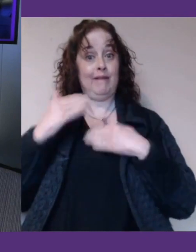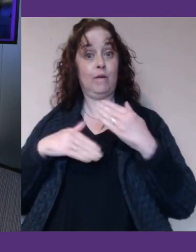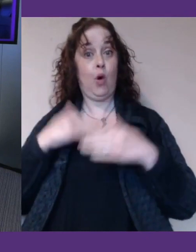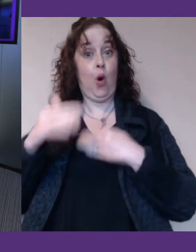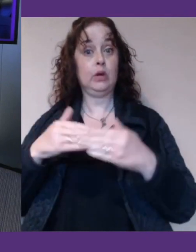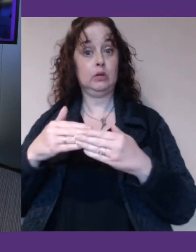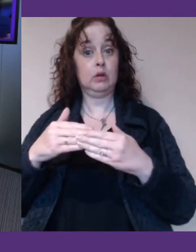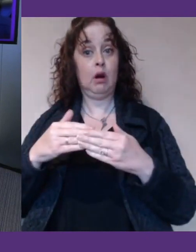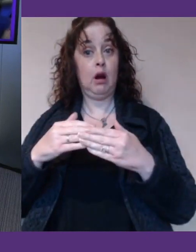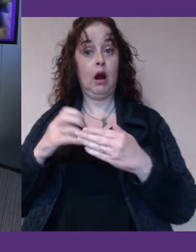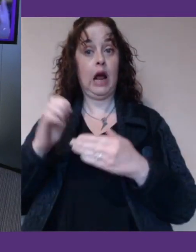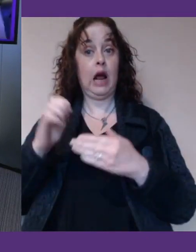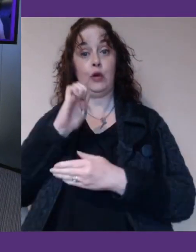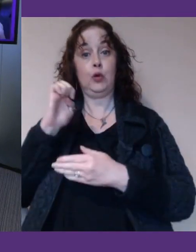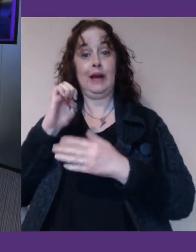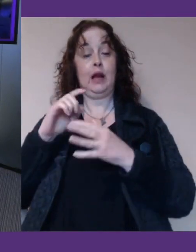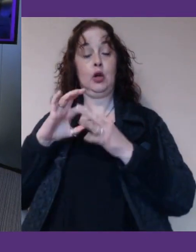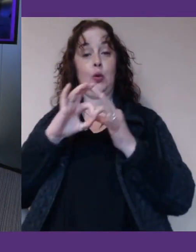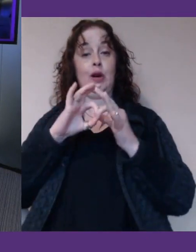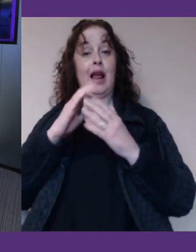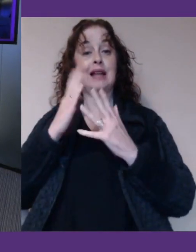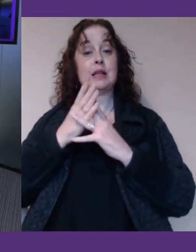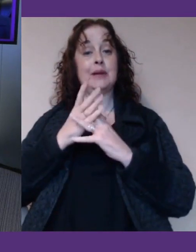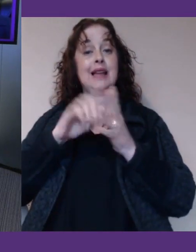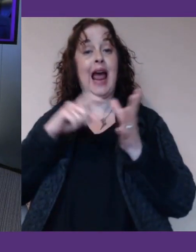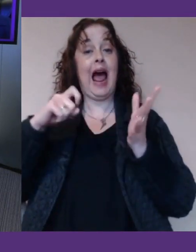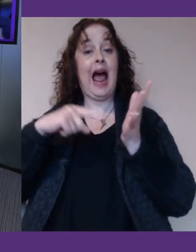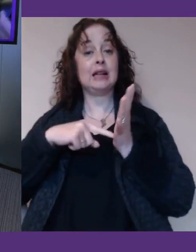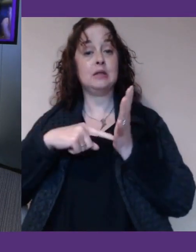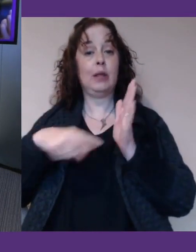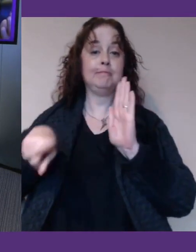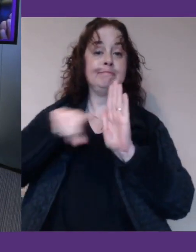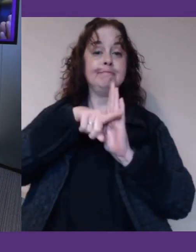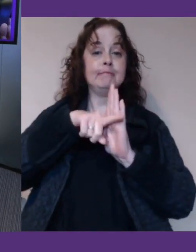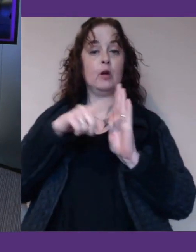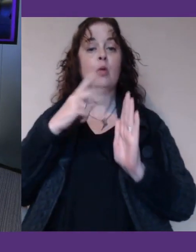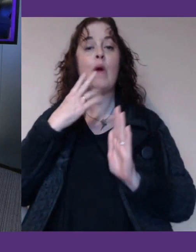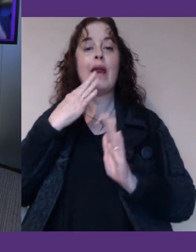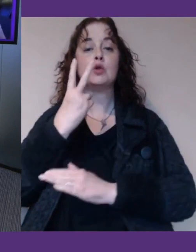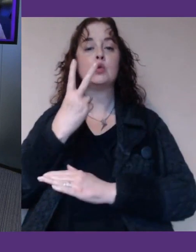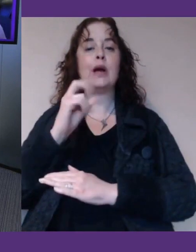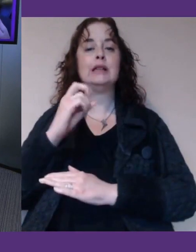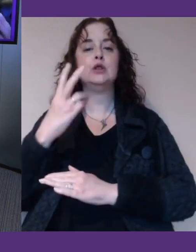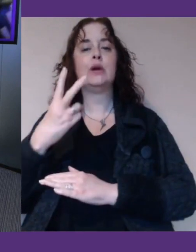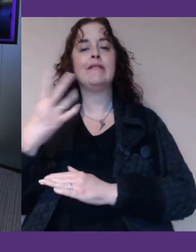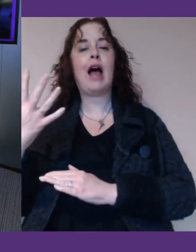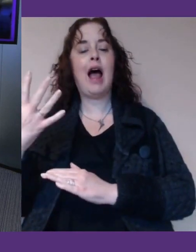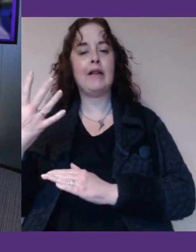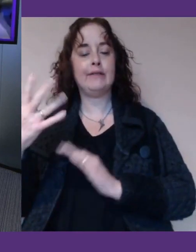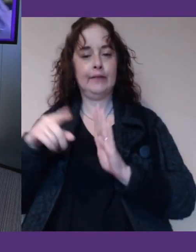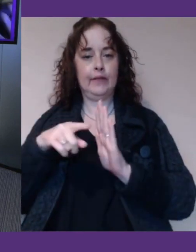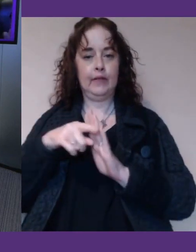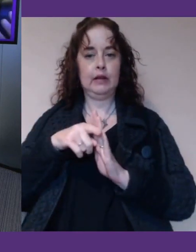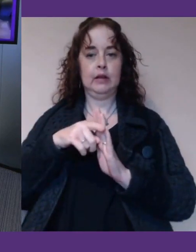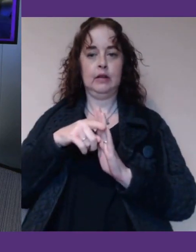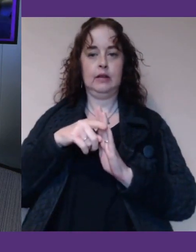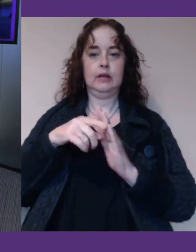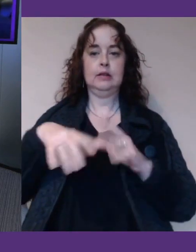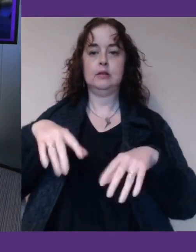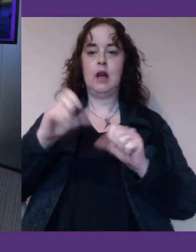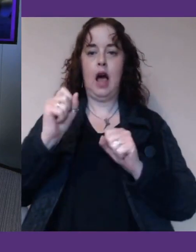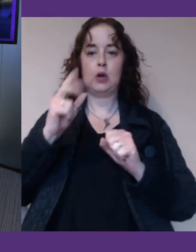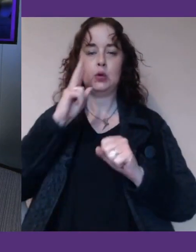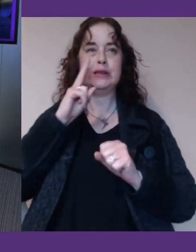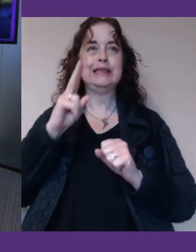Accessibility Act, it will be fully in place in 2025, member states are transposing it. we're starting to see some of the